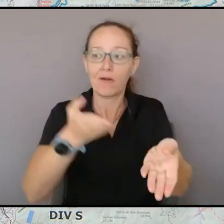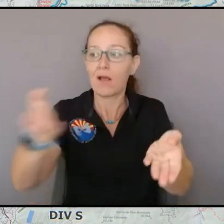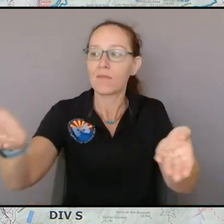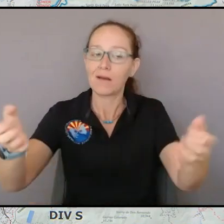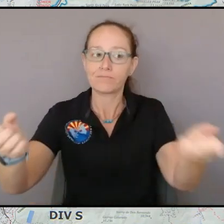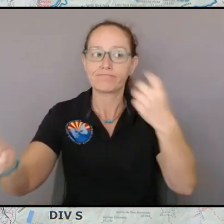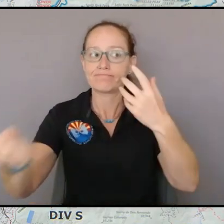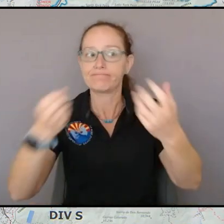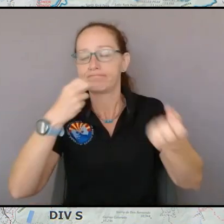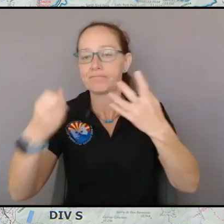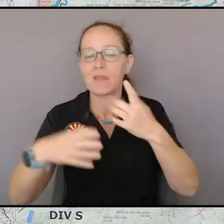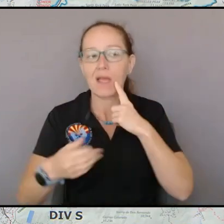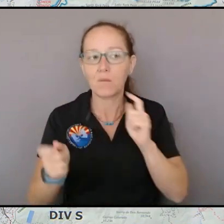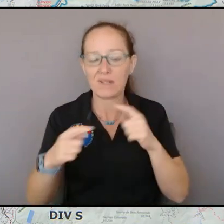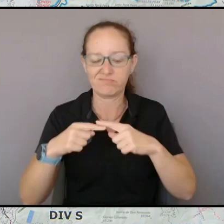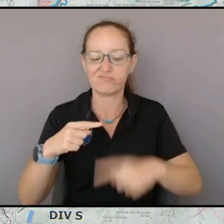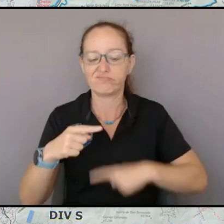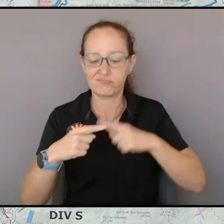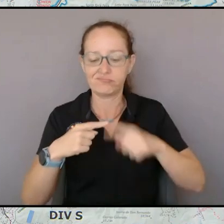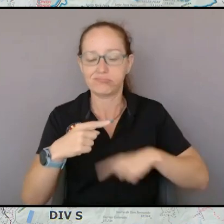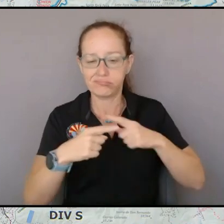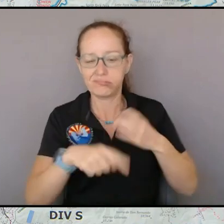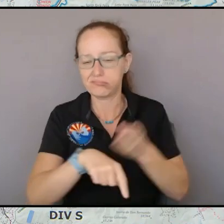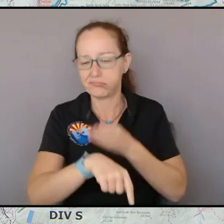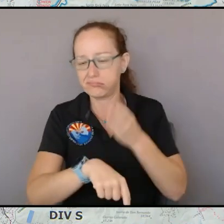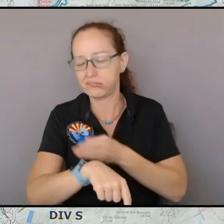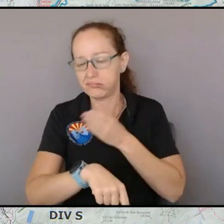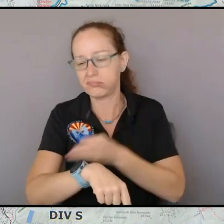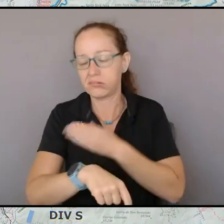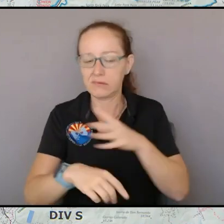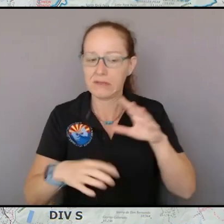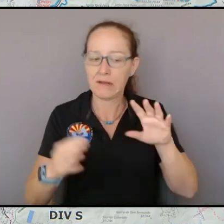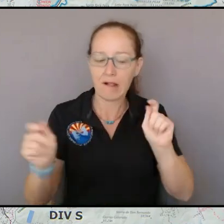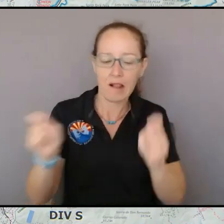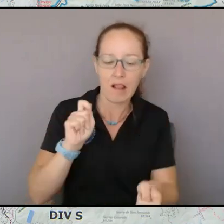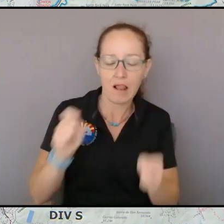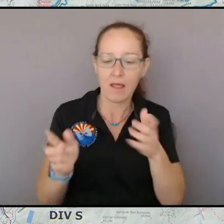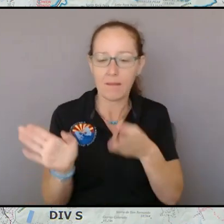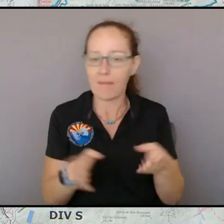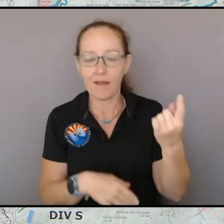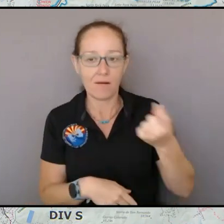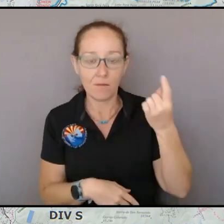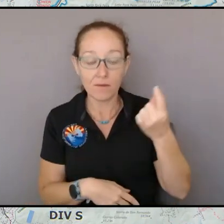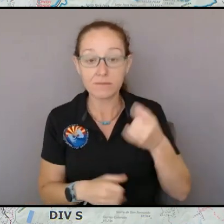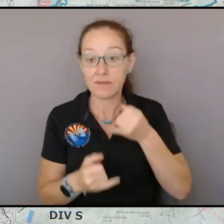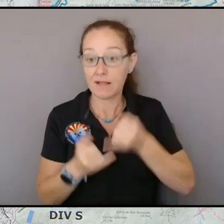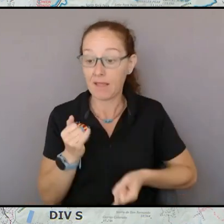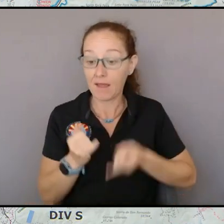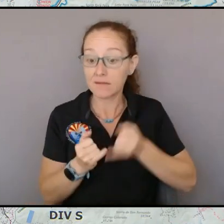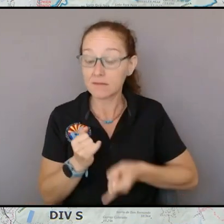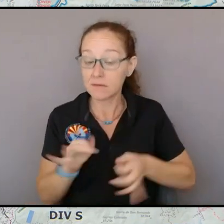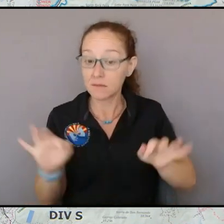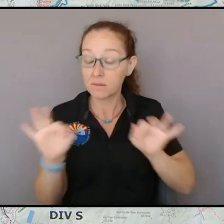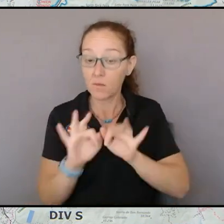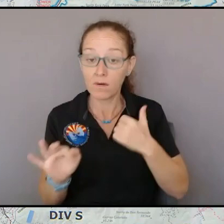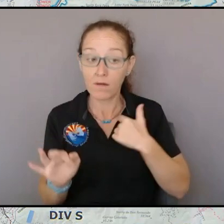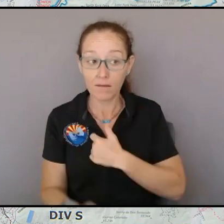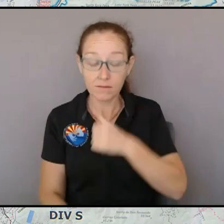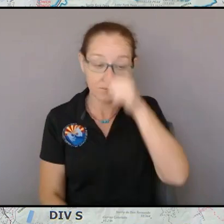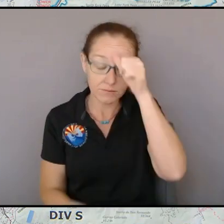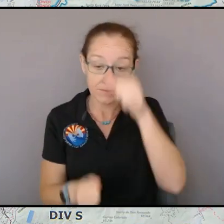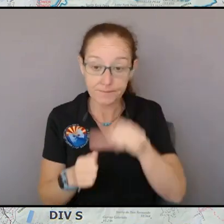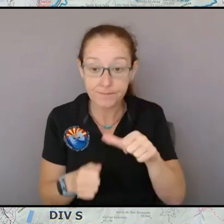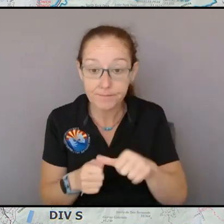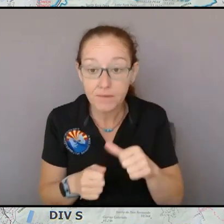finally something that is really important for us to remember is that firing under unfavorable conditions